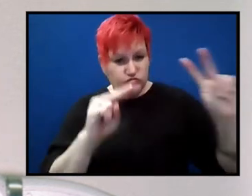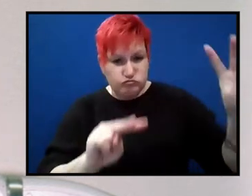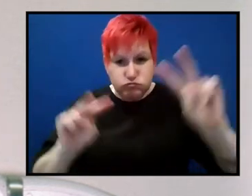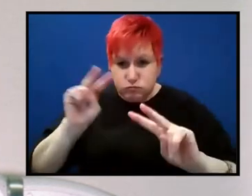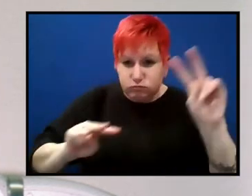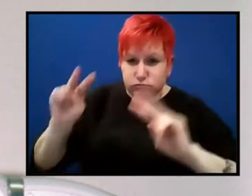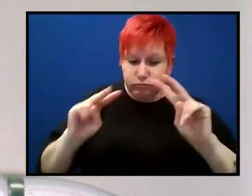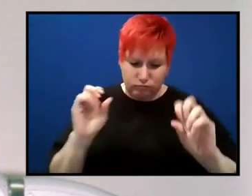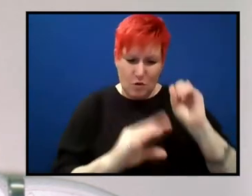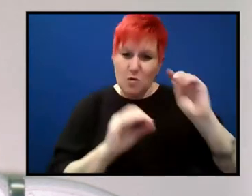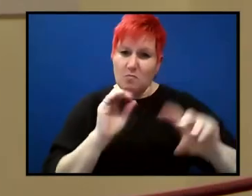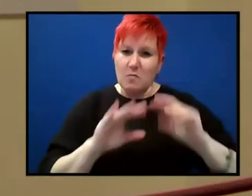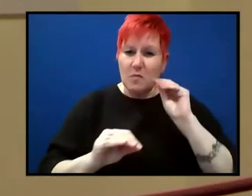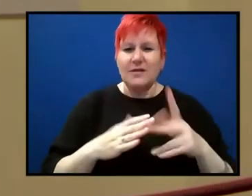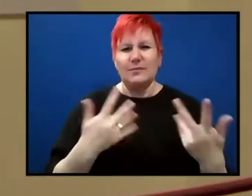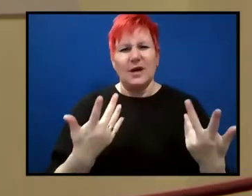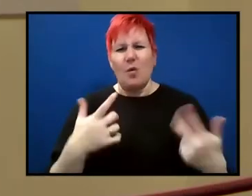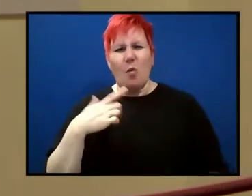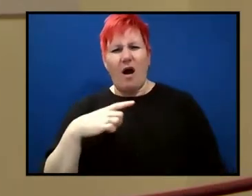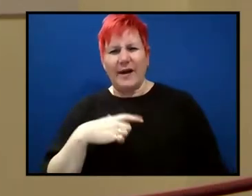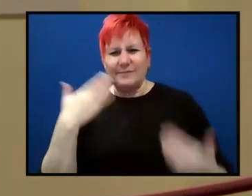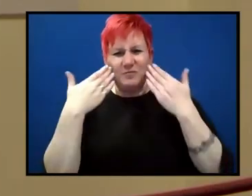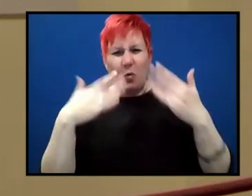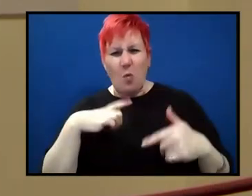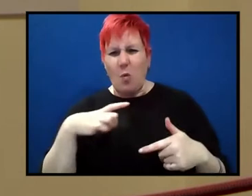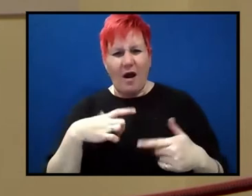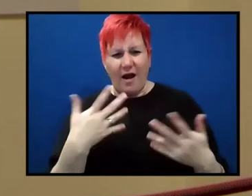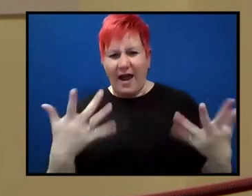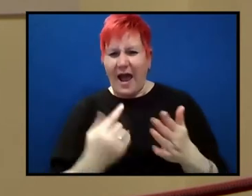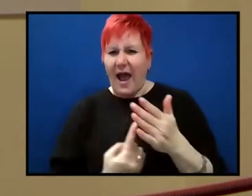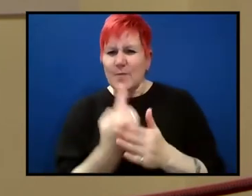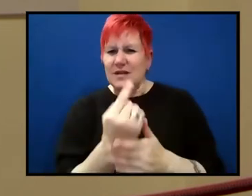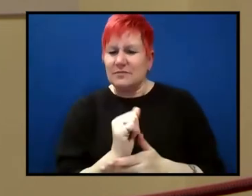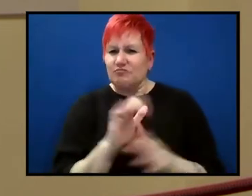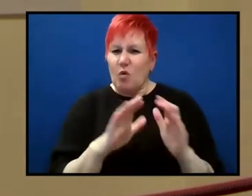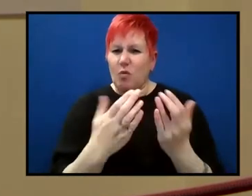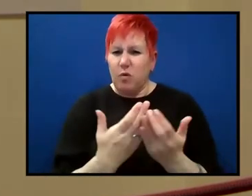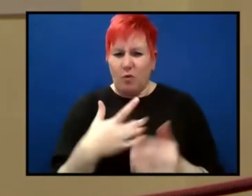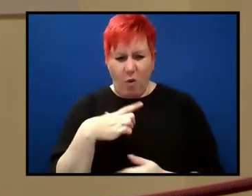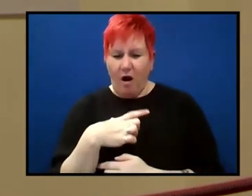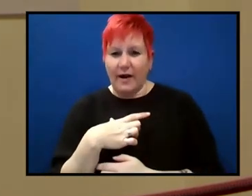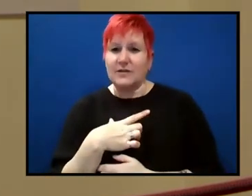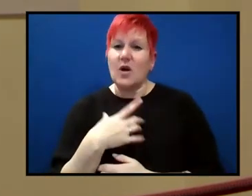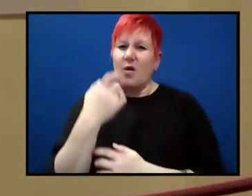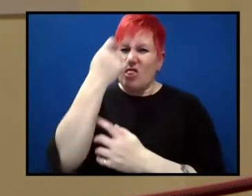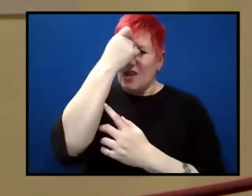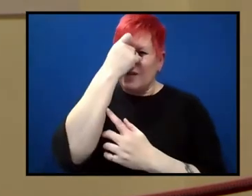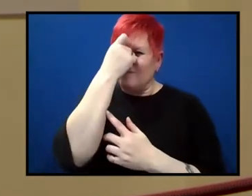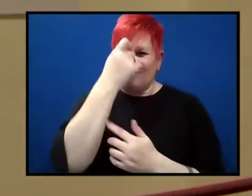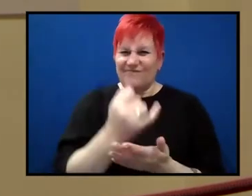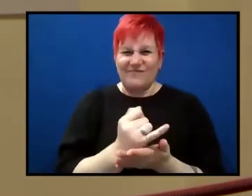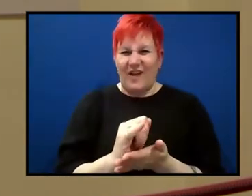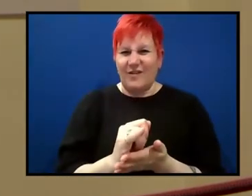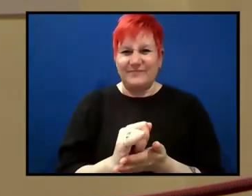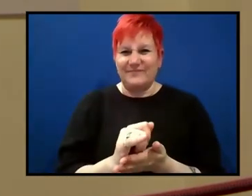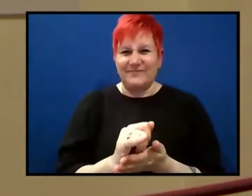but it didn't really say why it happened. So as a theory, it really was rather a failure, and it was not at all